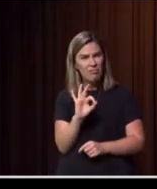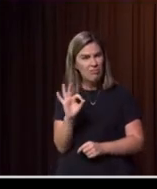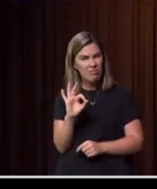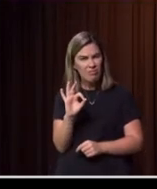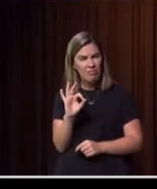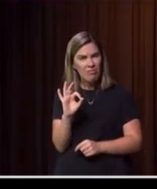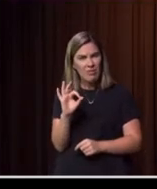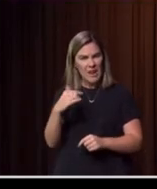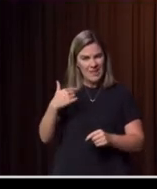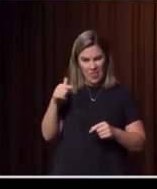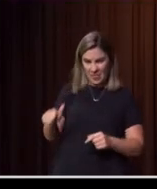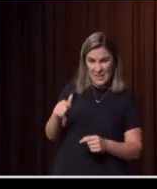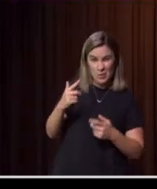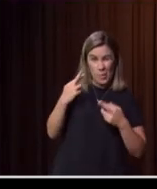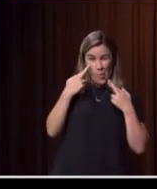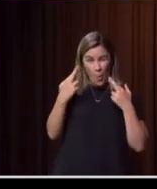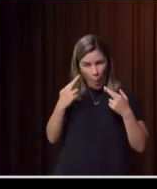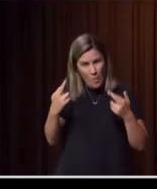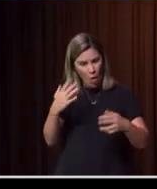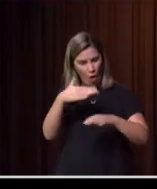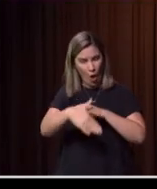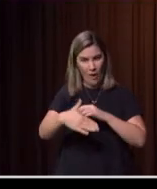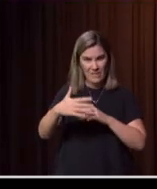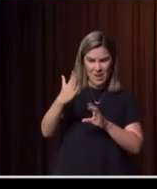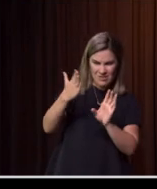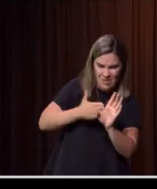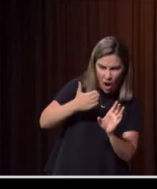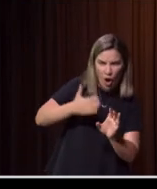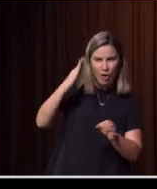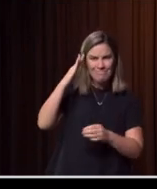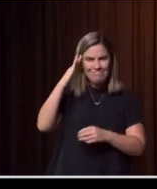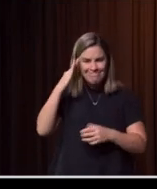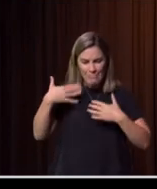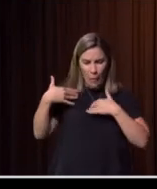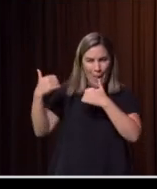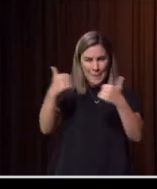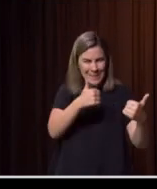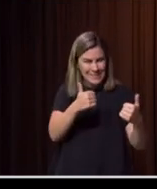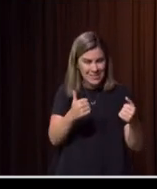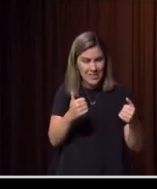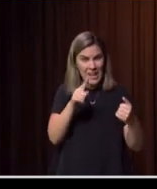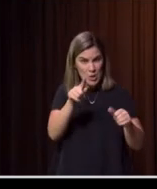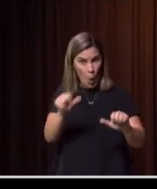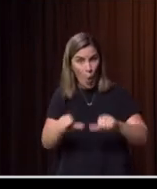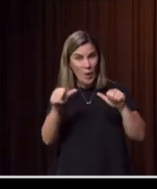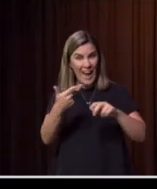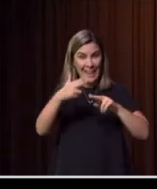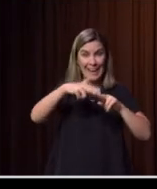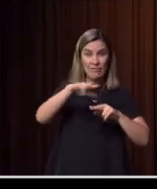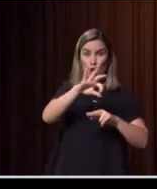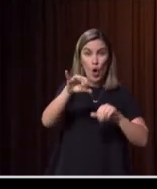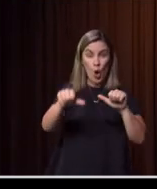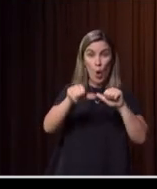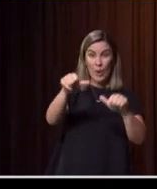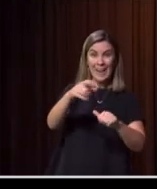We've got to normalise this conversation, that it's okay not to be okay, but it's also okay to be okay. And the images